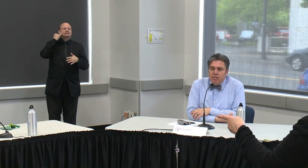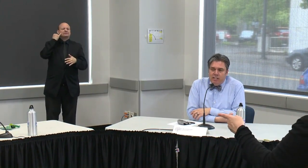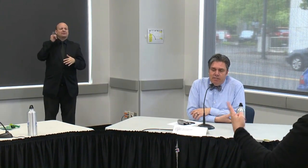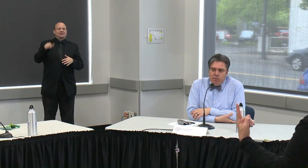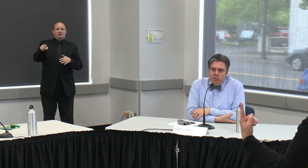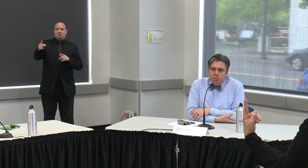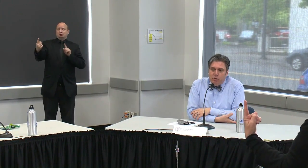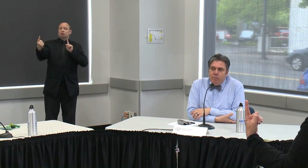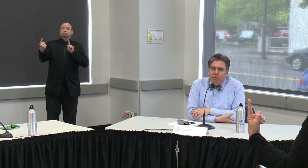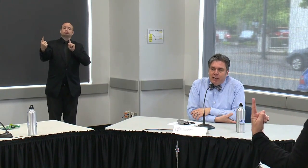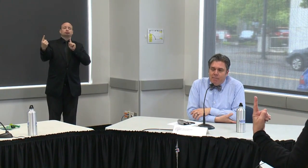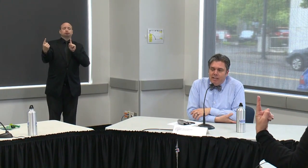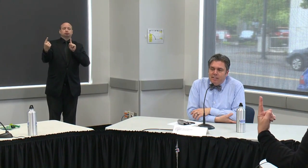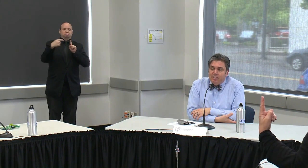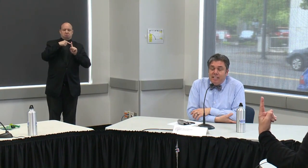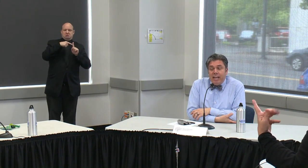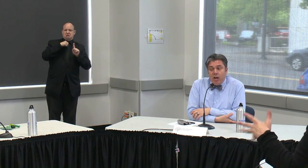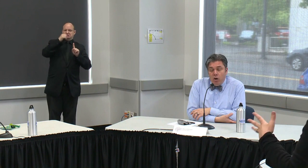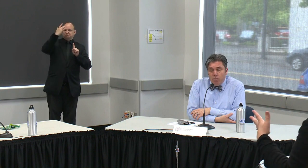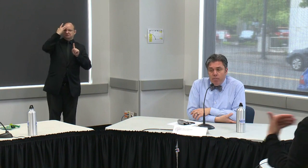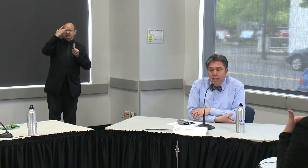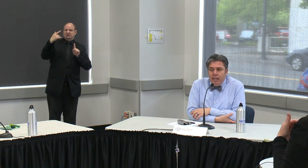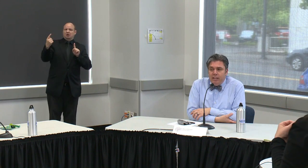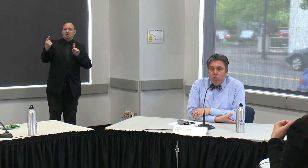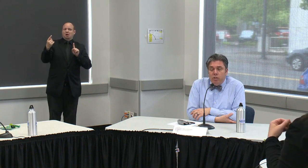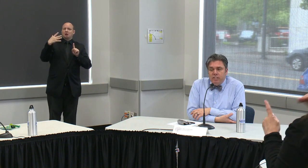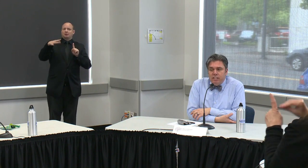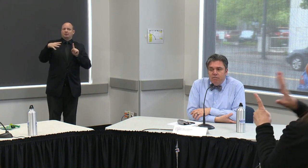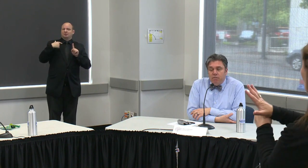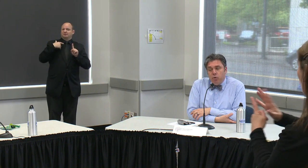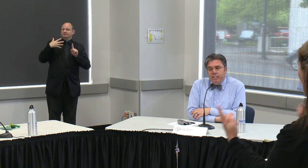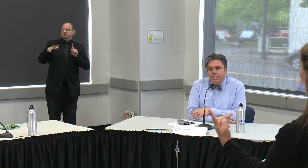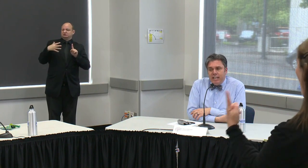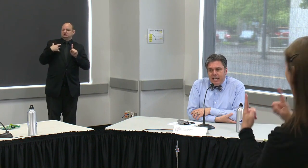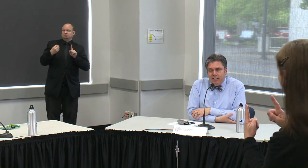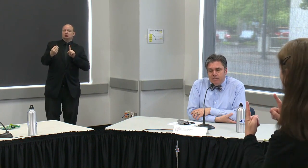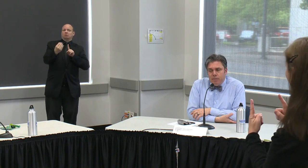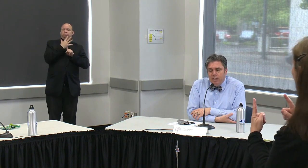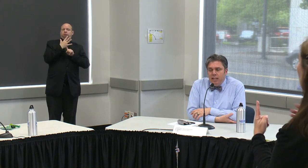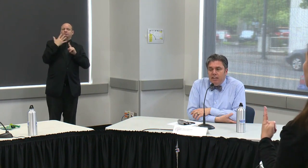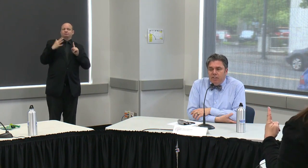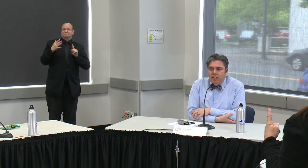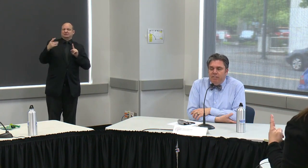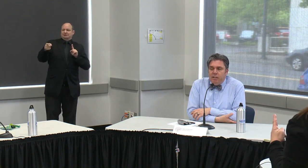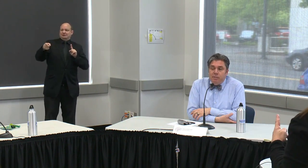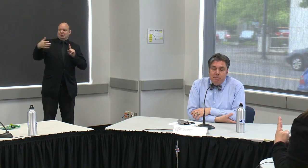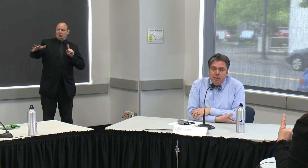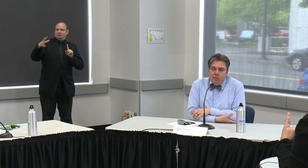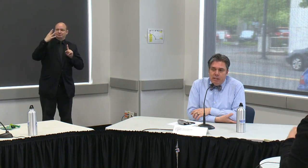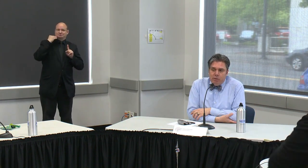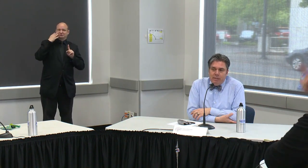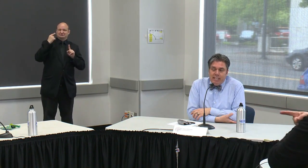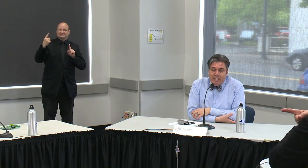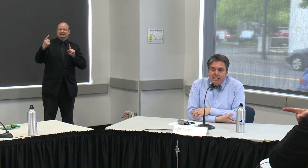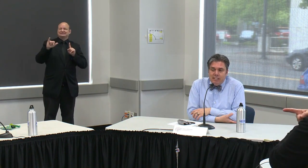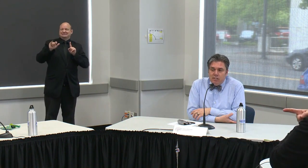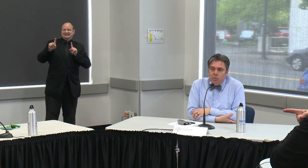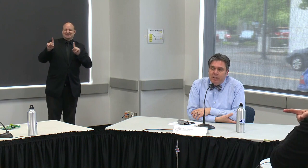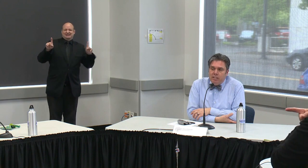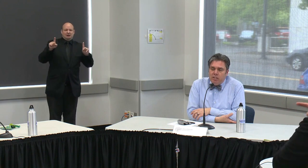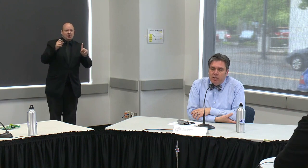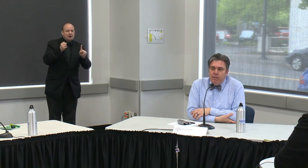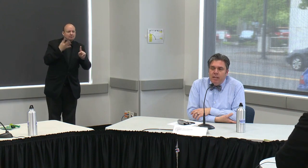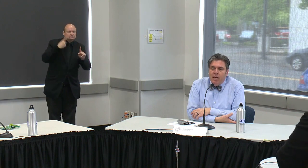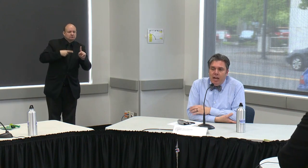those individuals will be recommended to stay at home and quarantine for 14 days if they develop symptoms they will be tested